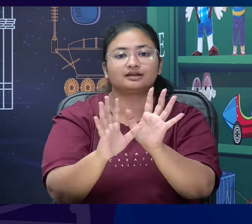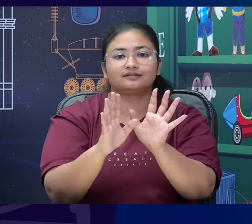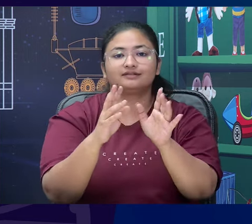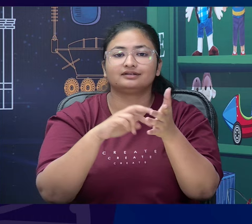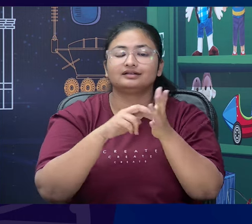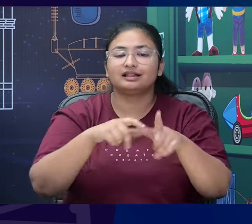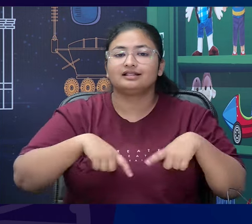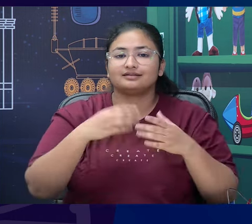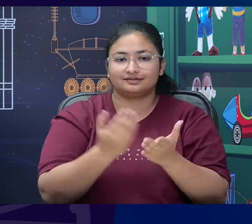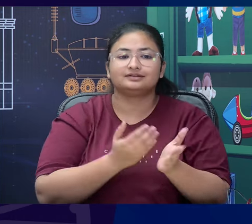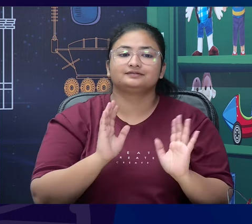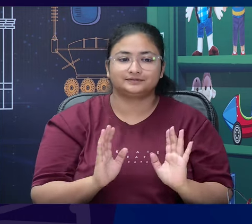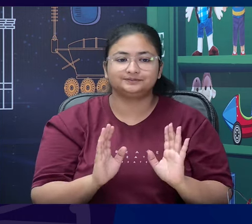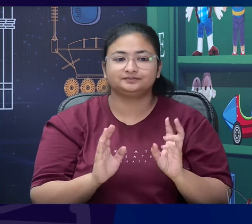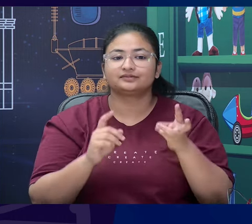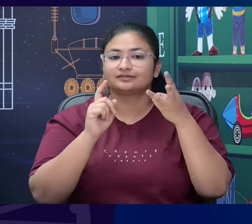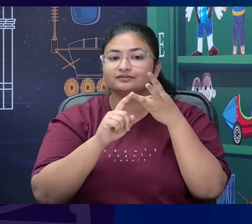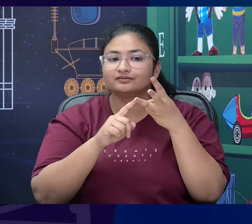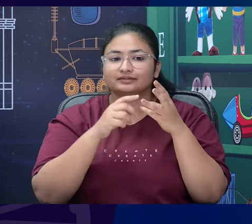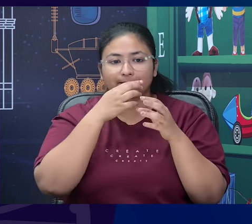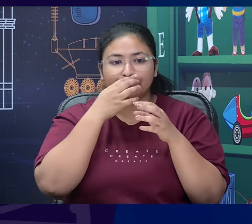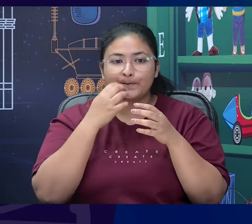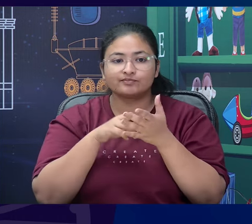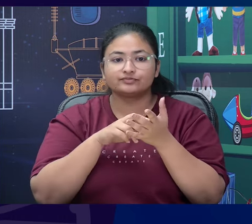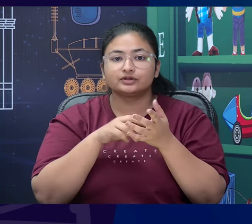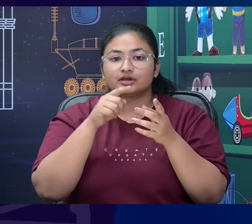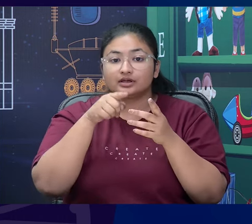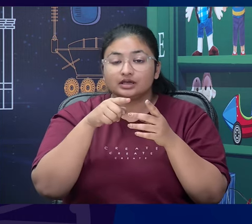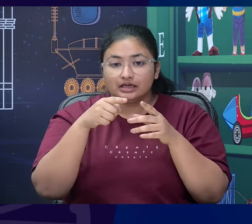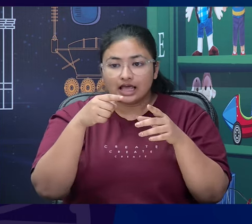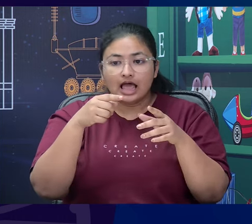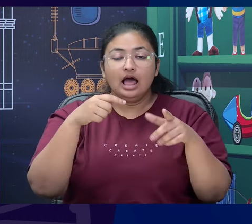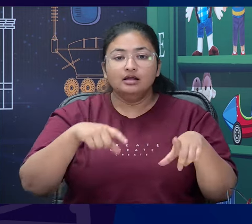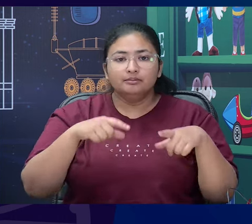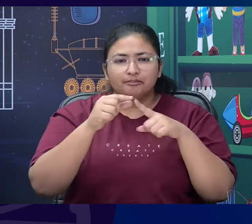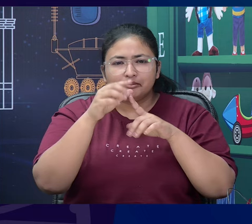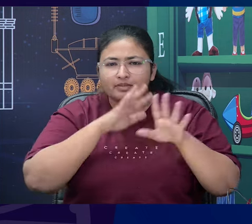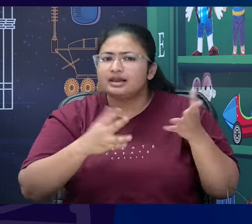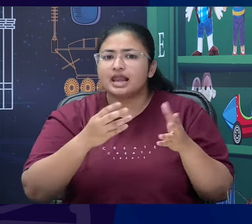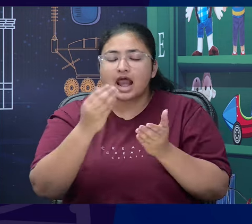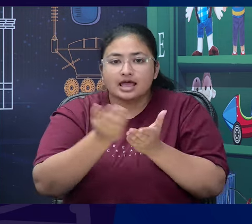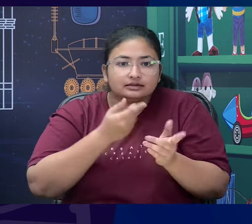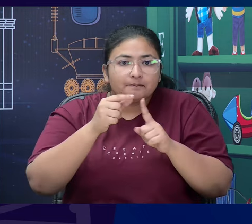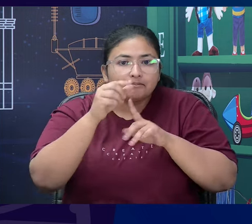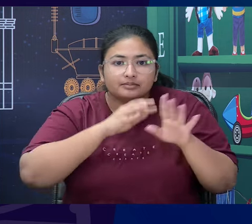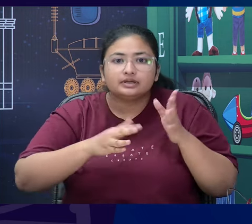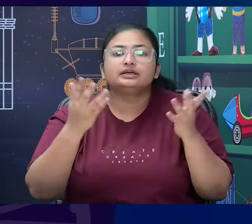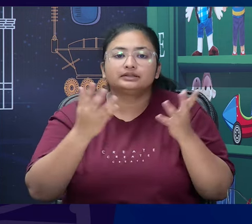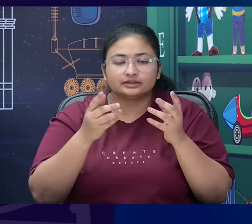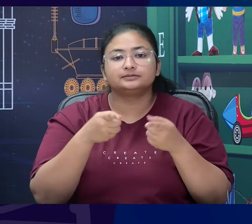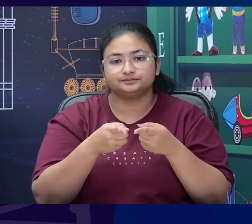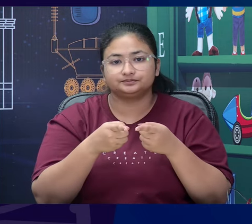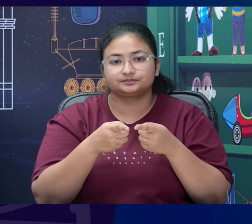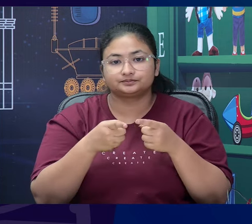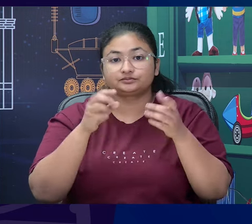so impressive but someone who was as unassuming as Ausubal could get the better of him. Yes. Yes. How does